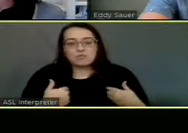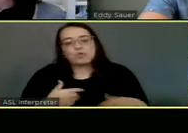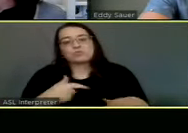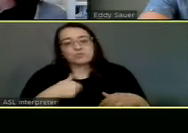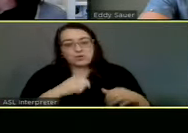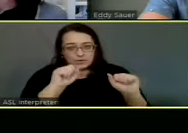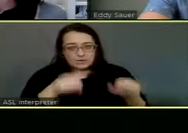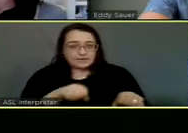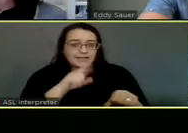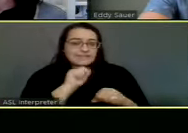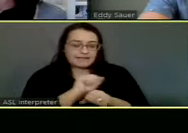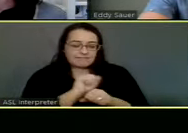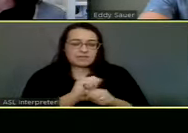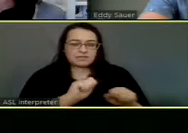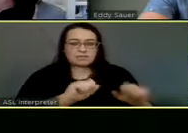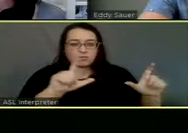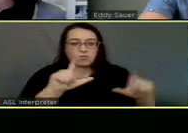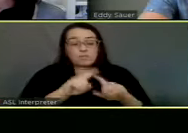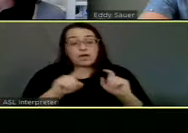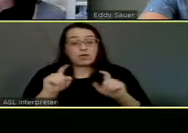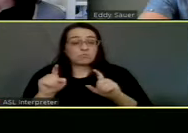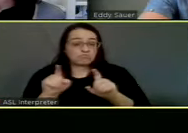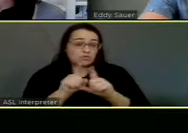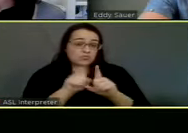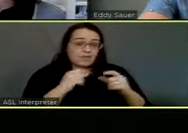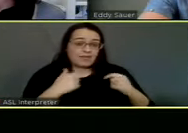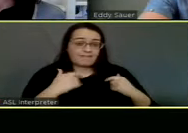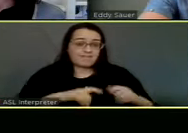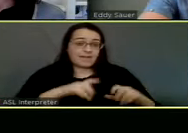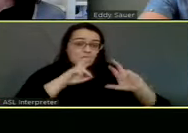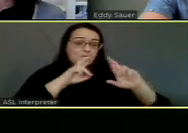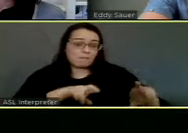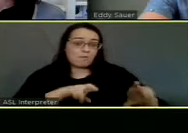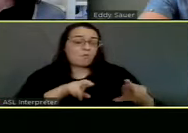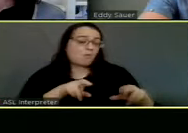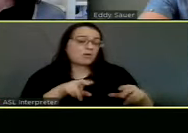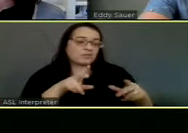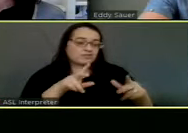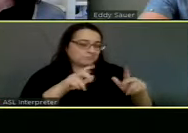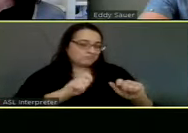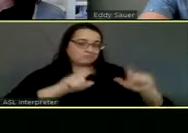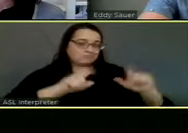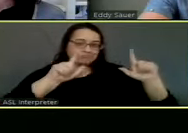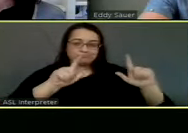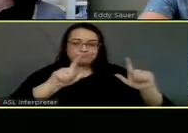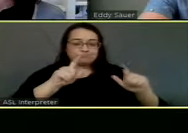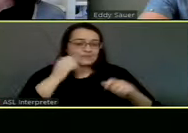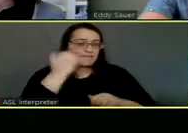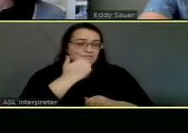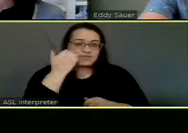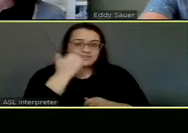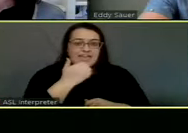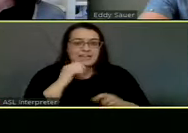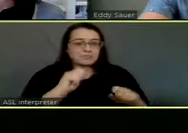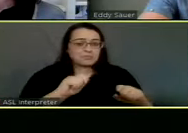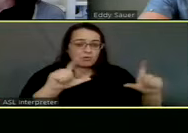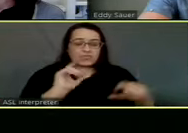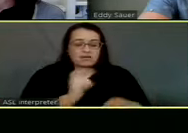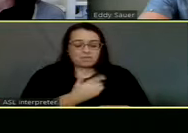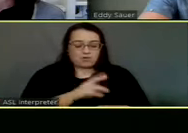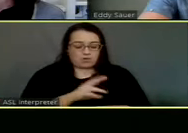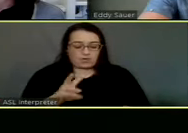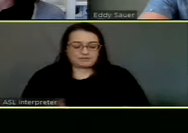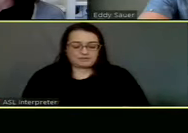can definitely pull those numbers. But like I'd say, um, that is something that anybody can, can have view on a daily, daily basis.